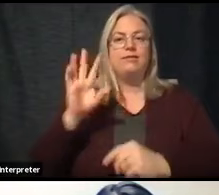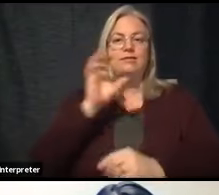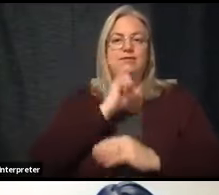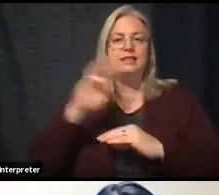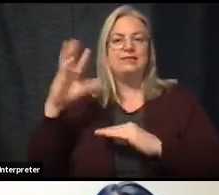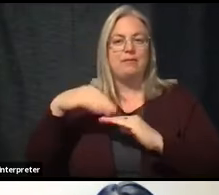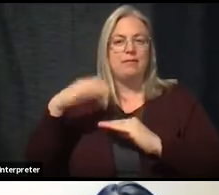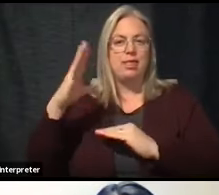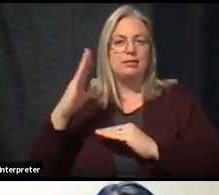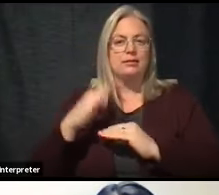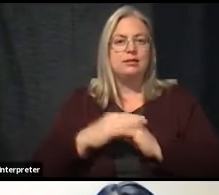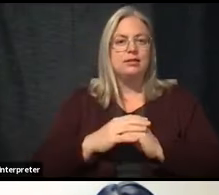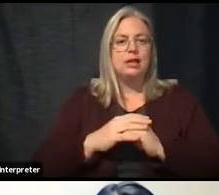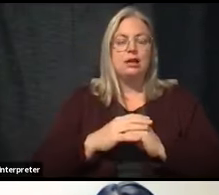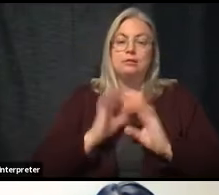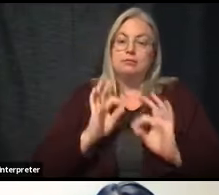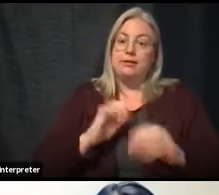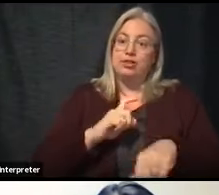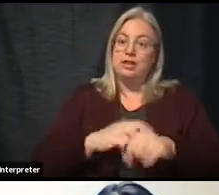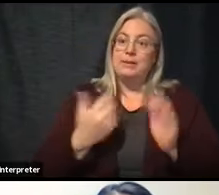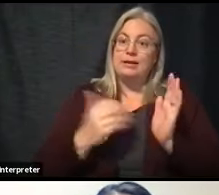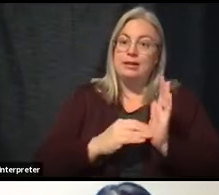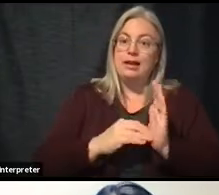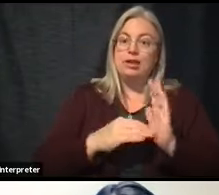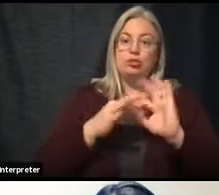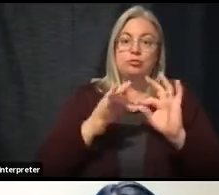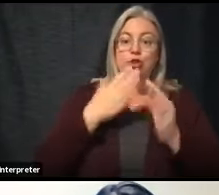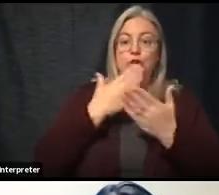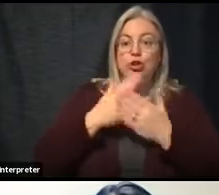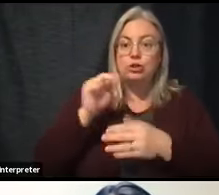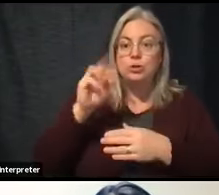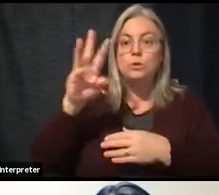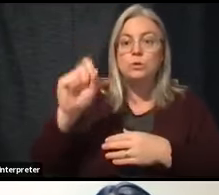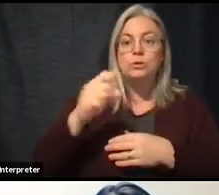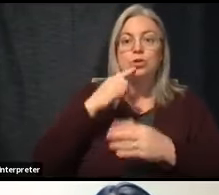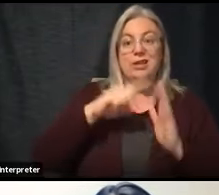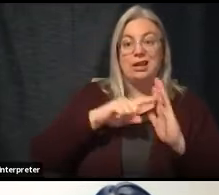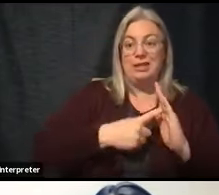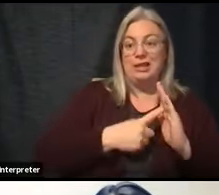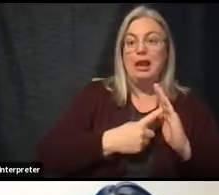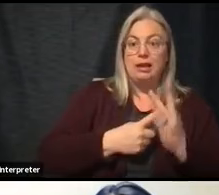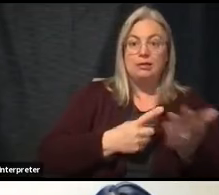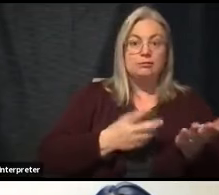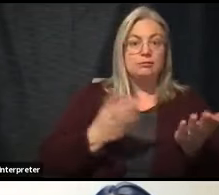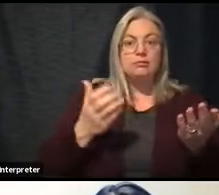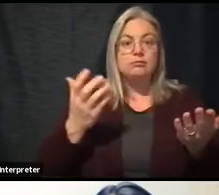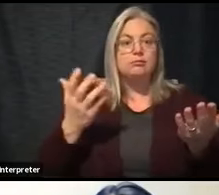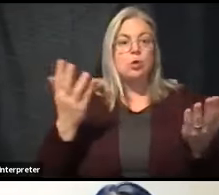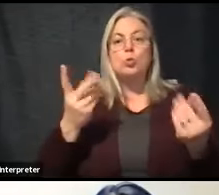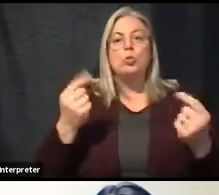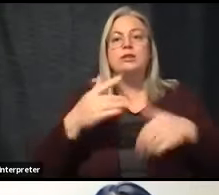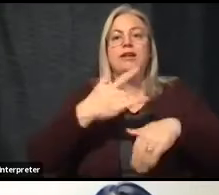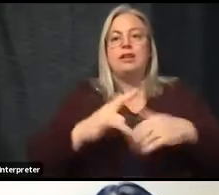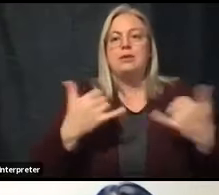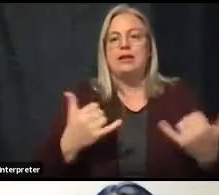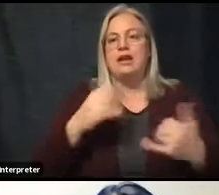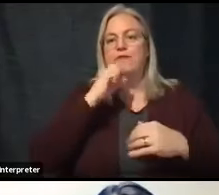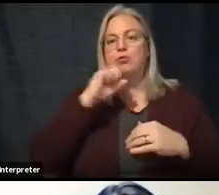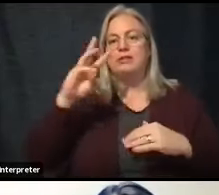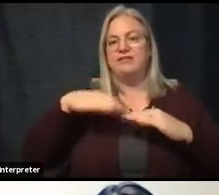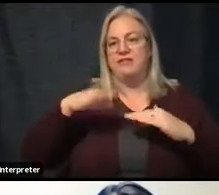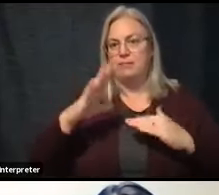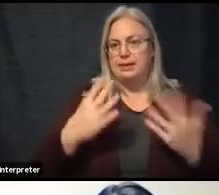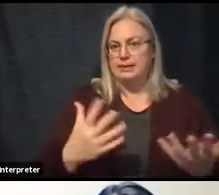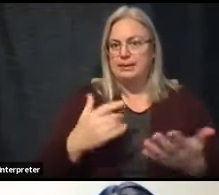So I think this would be a great time to reiterate the good news you had at the very beginning on what's available for 65 plus